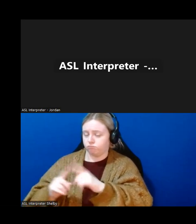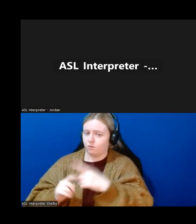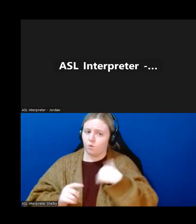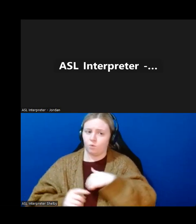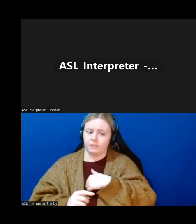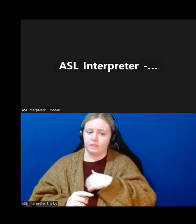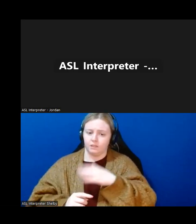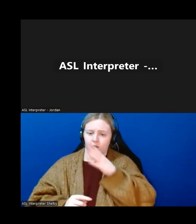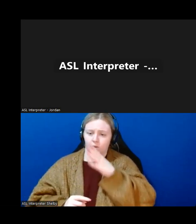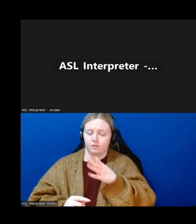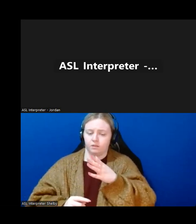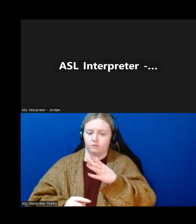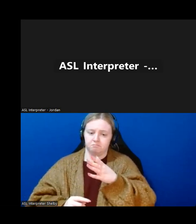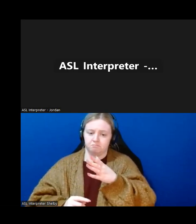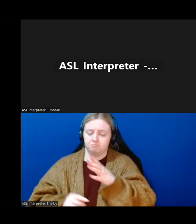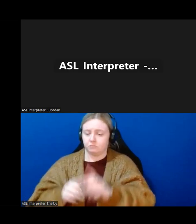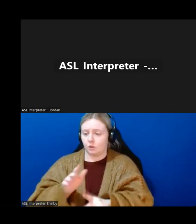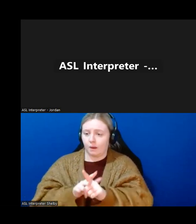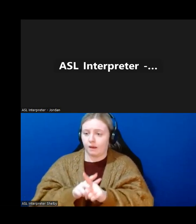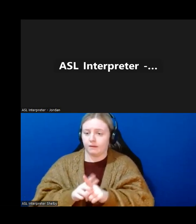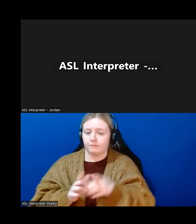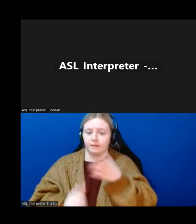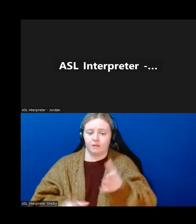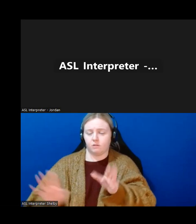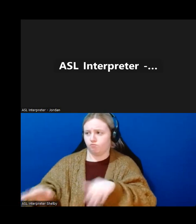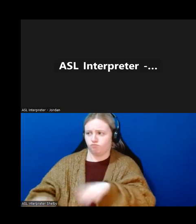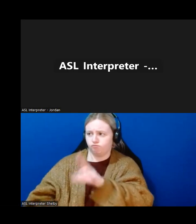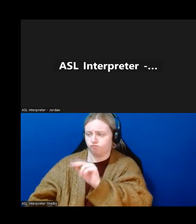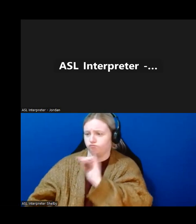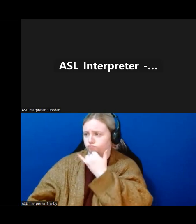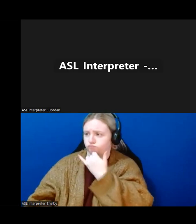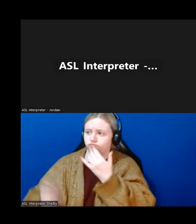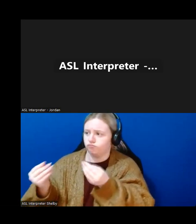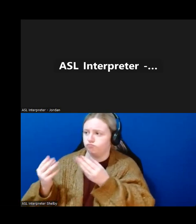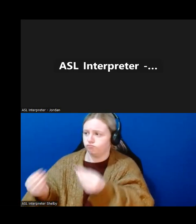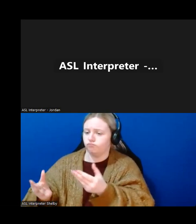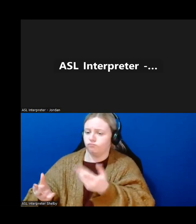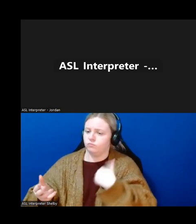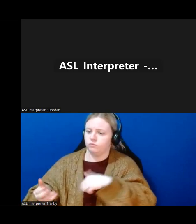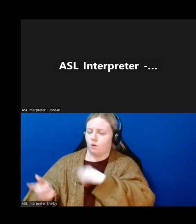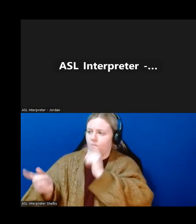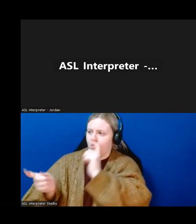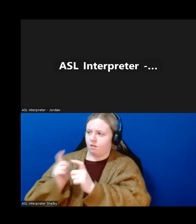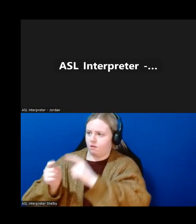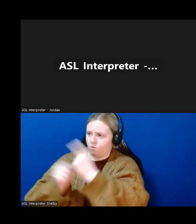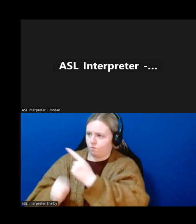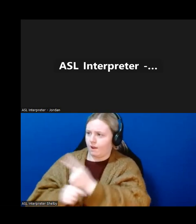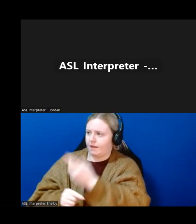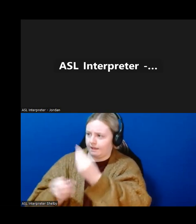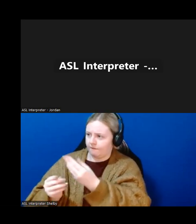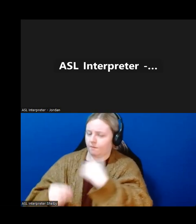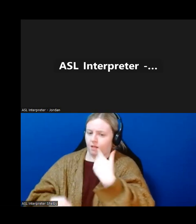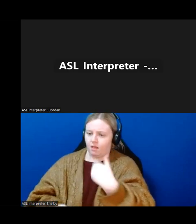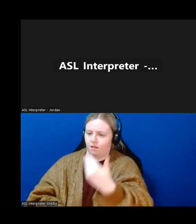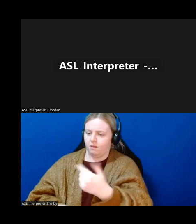being in the crowd and saying, nope, that's not actually true. We're dispelling myths all the time, but we also do that